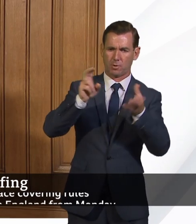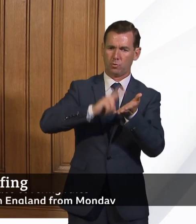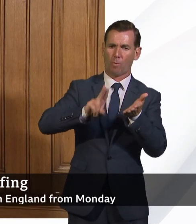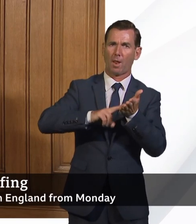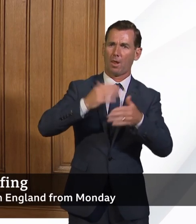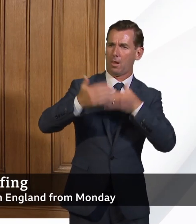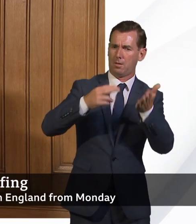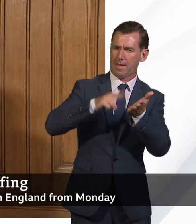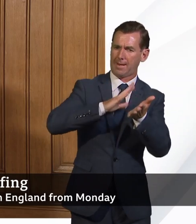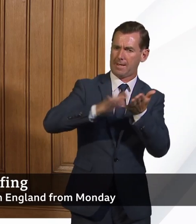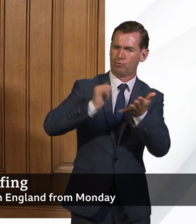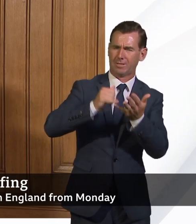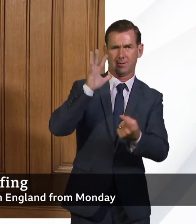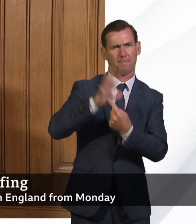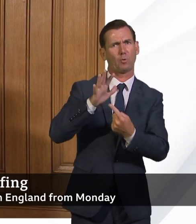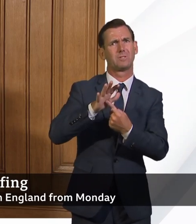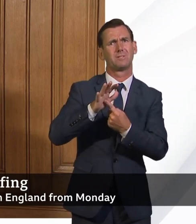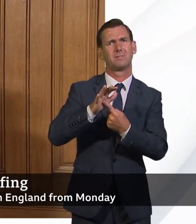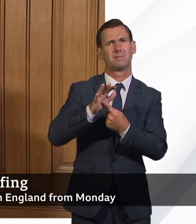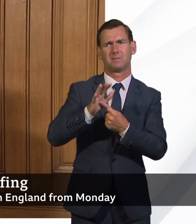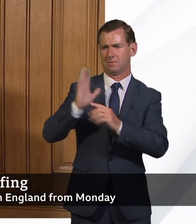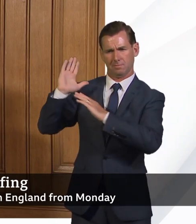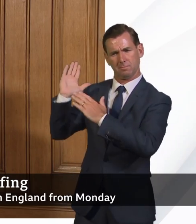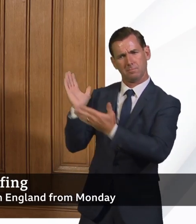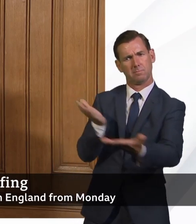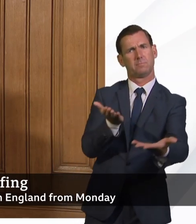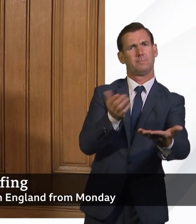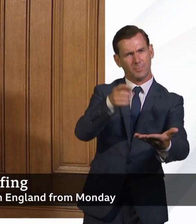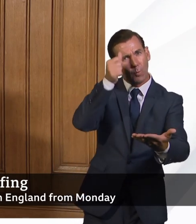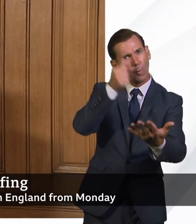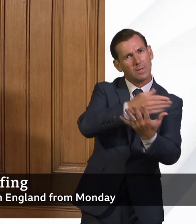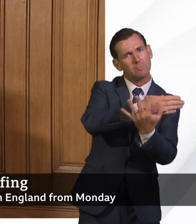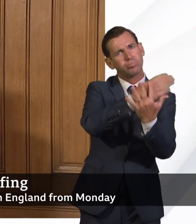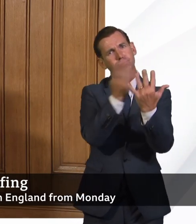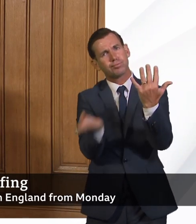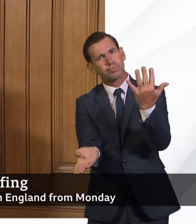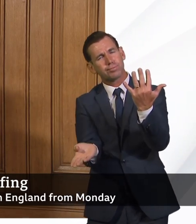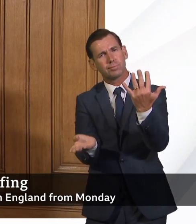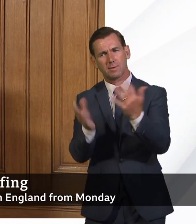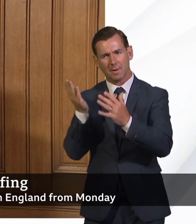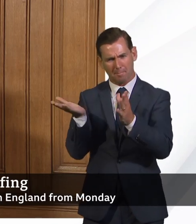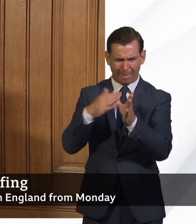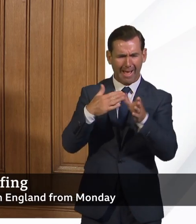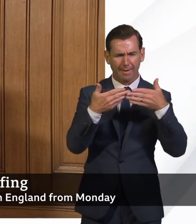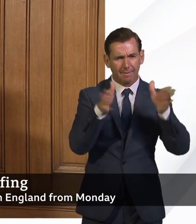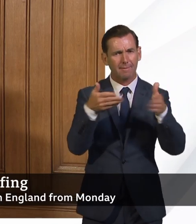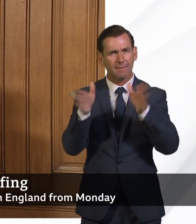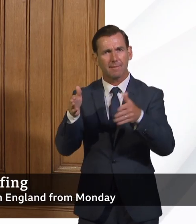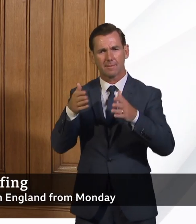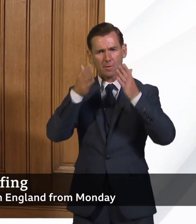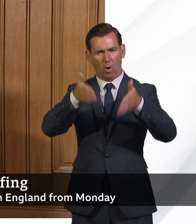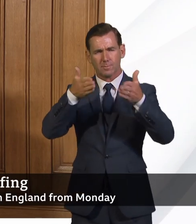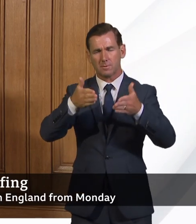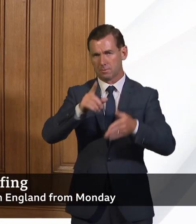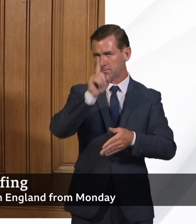in the NHS. That's really important, that we are able to do all the stuff we do normally. But at the same time, make sure that